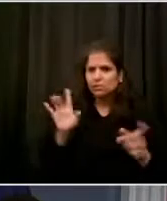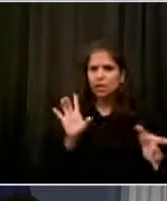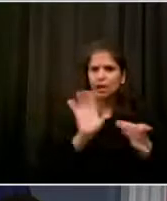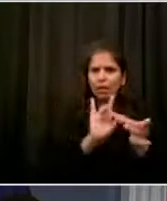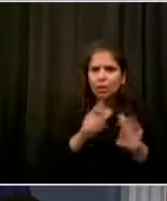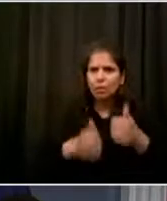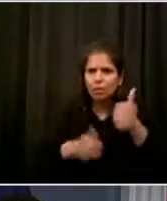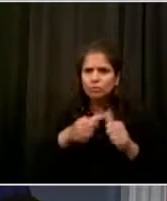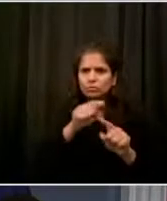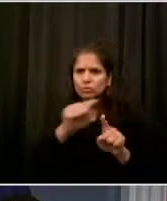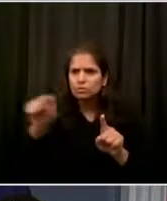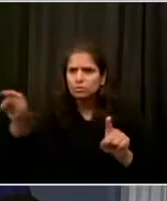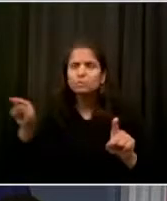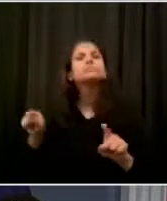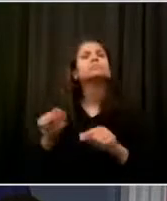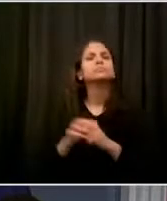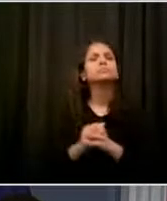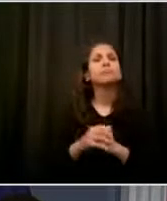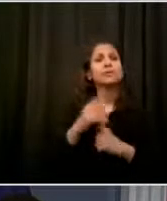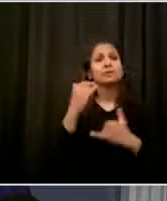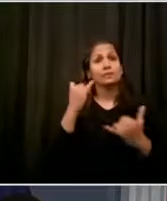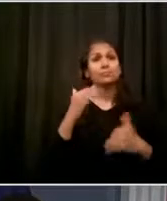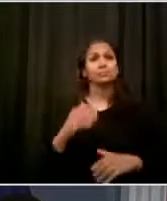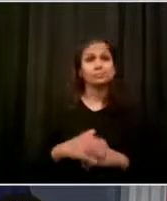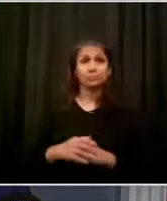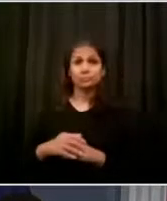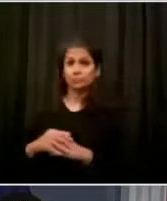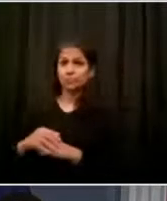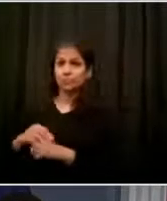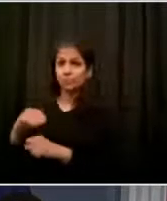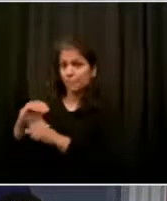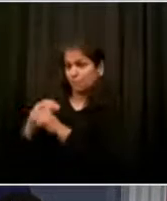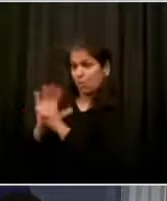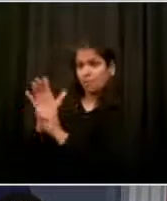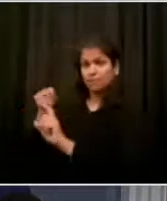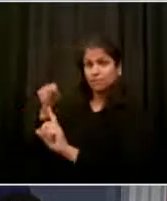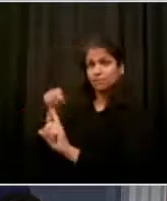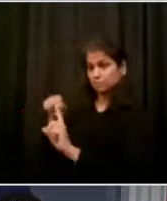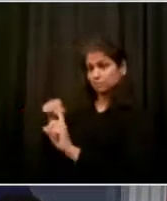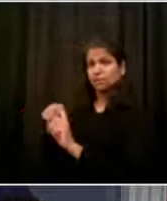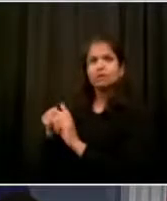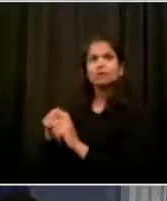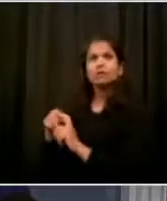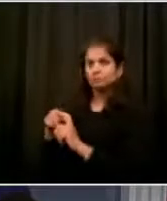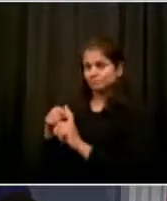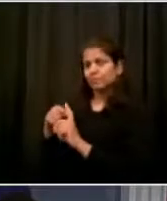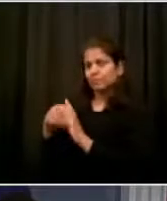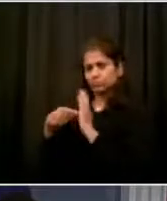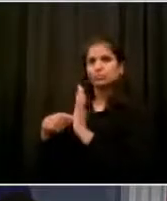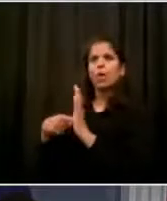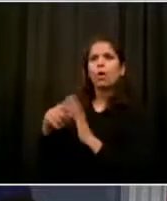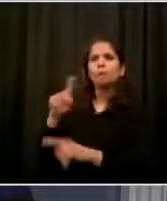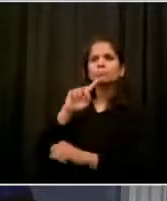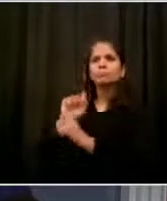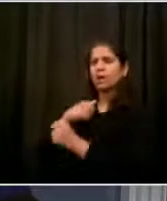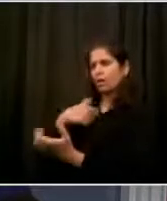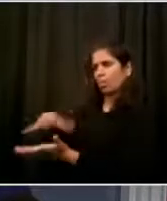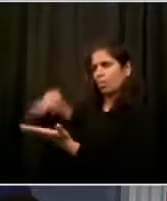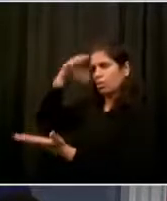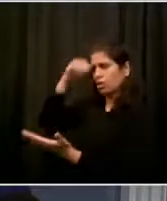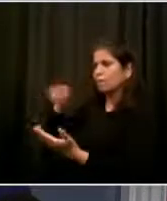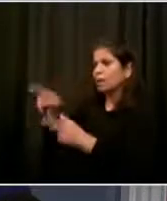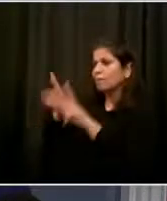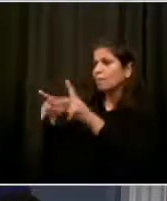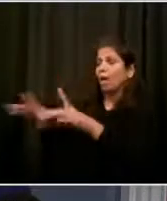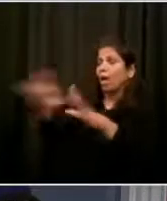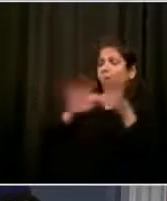but renew this city, to do something very different, to come back as a city that is fair, a city